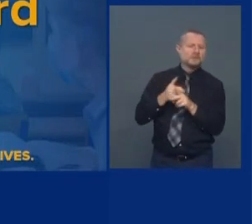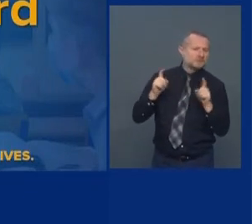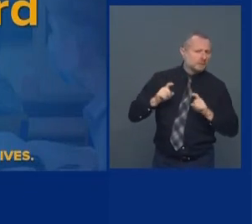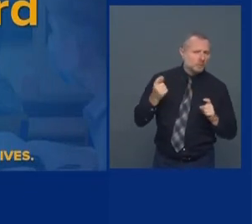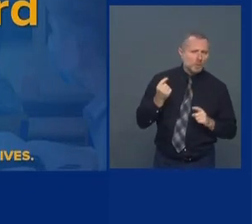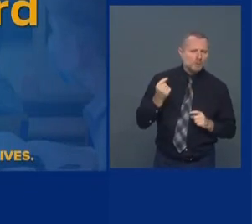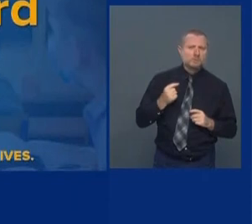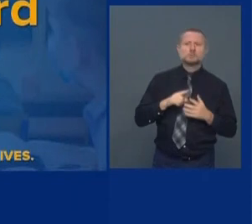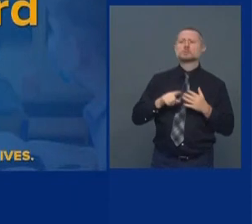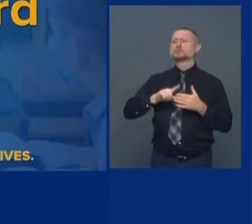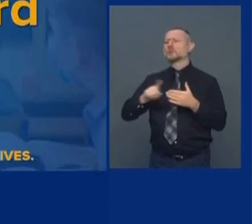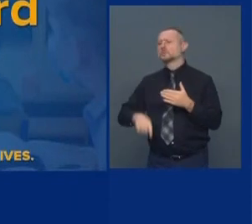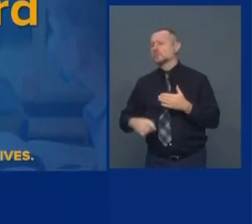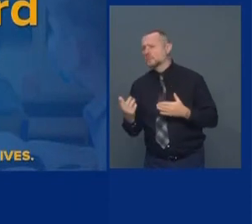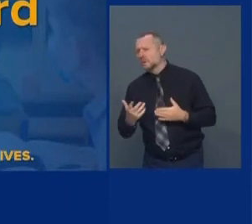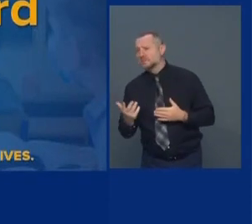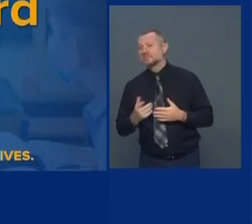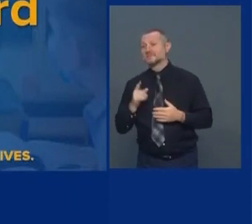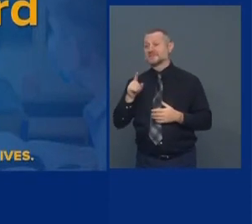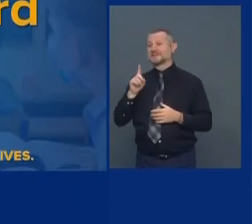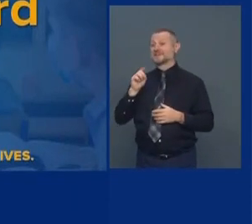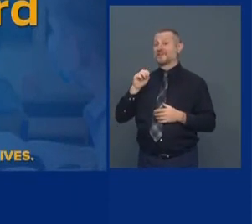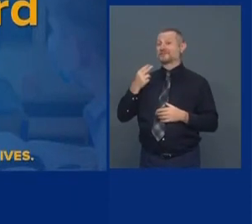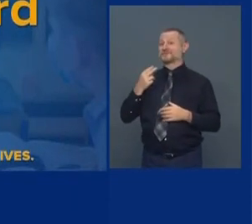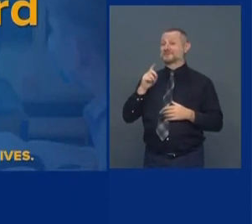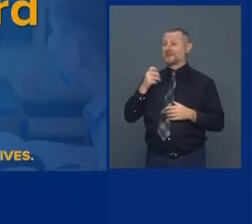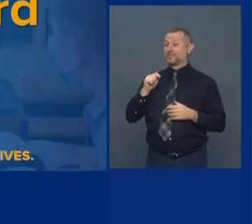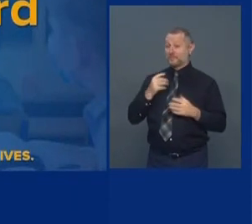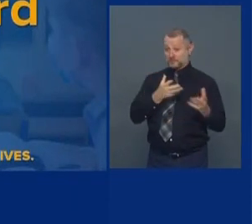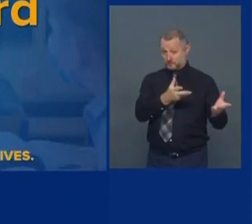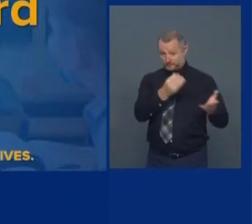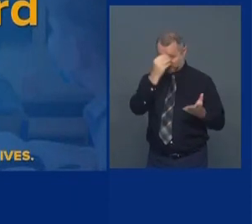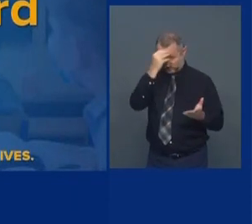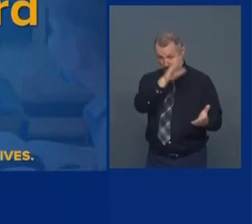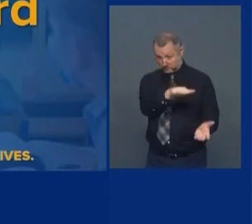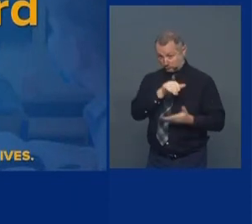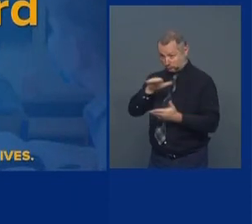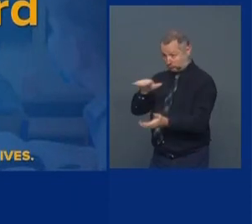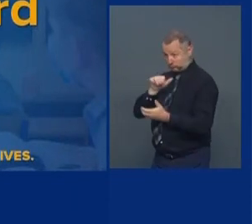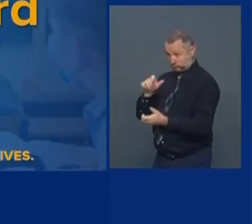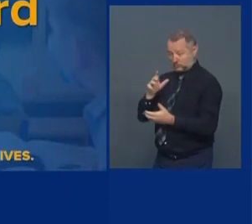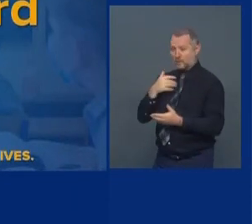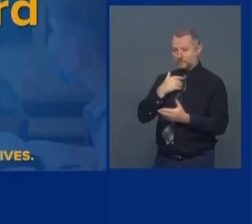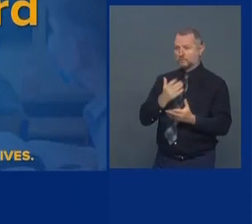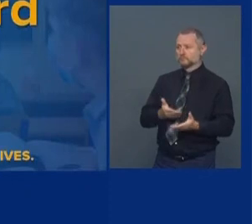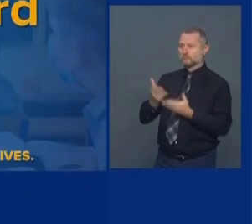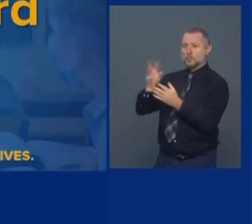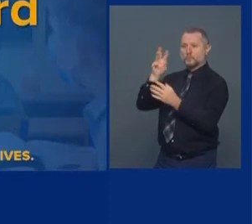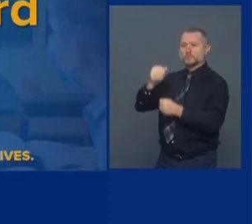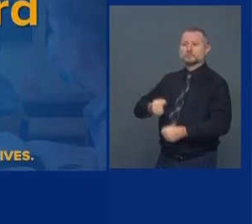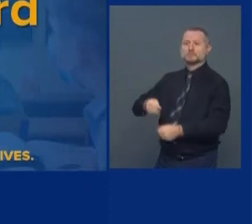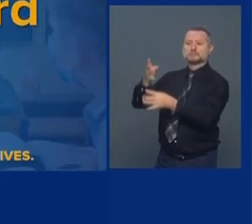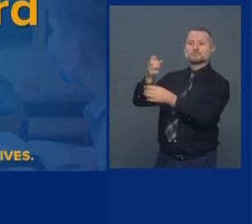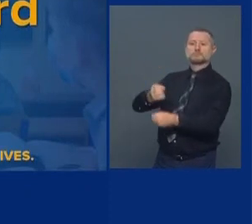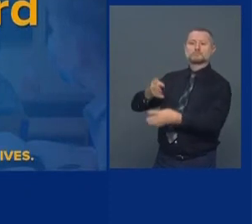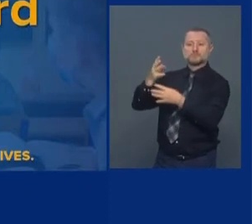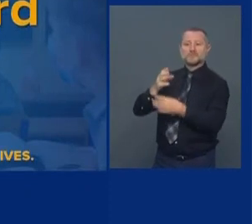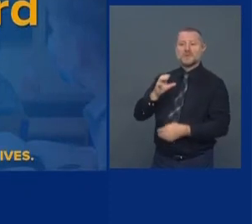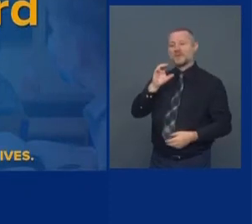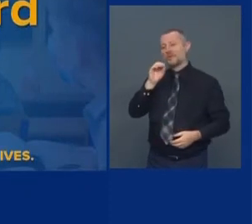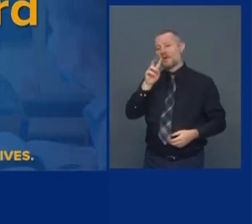The State Department of Health is going to put that all on the website. We're going to have a COVID report card